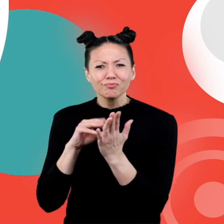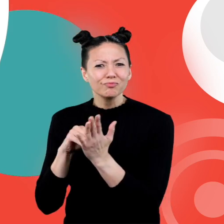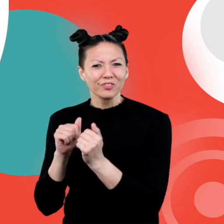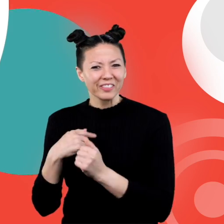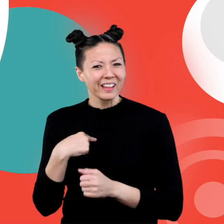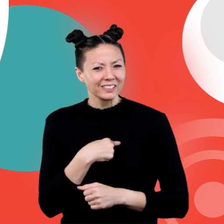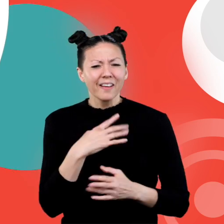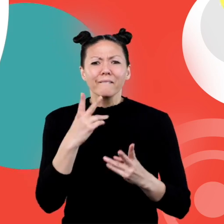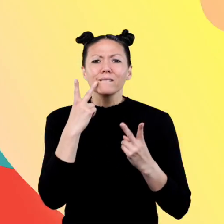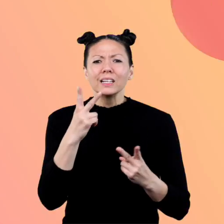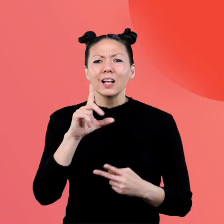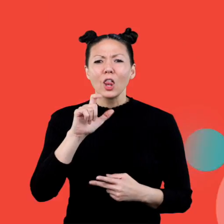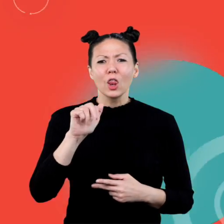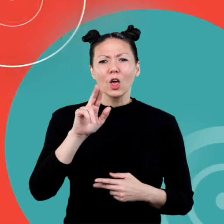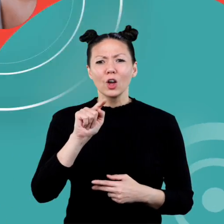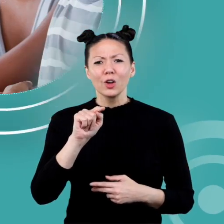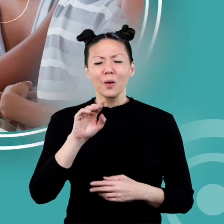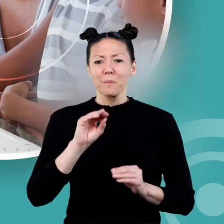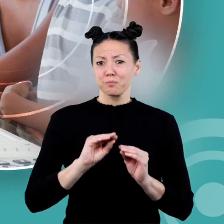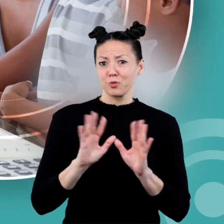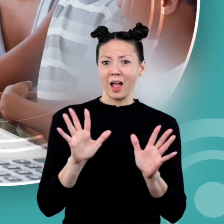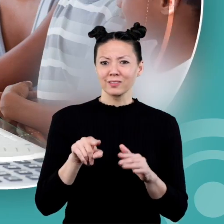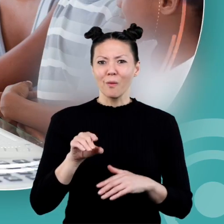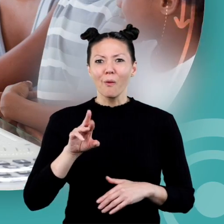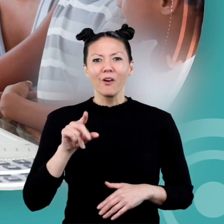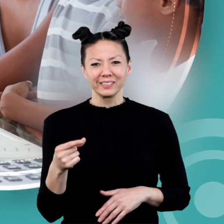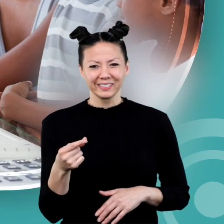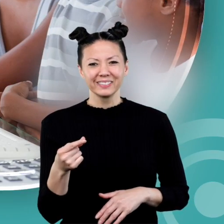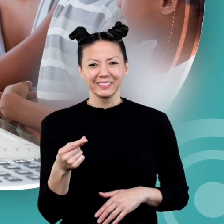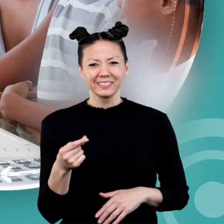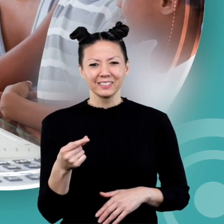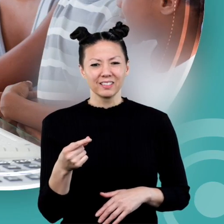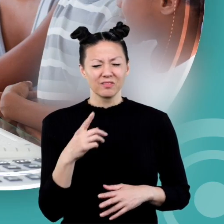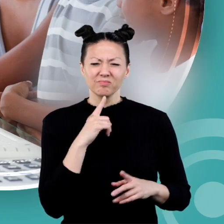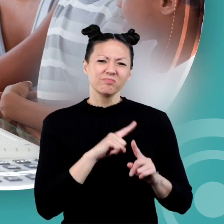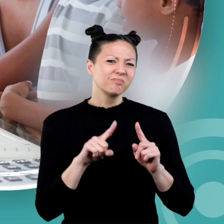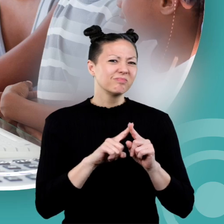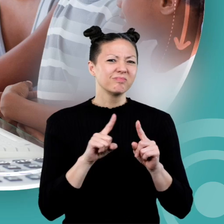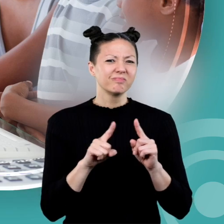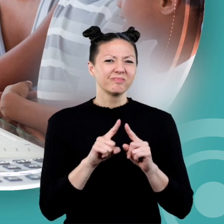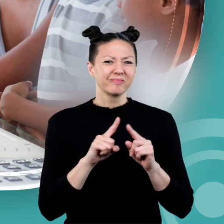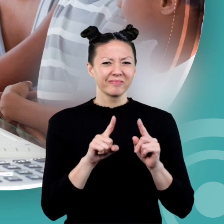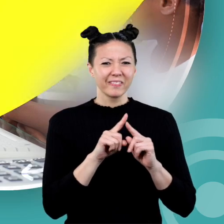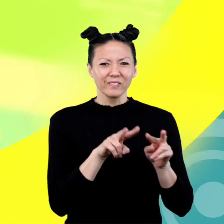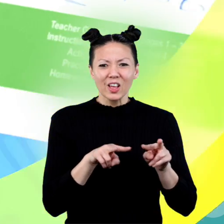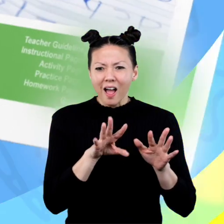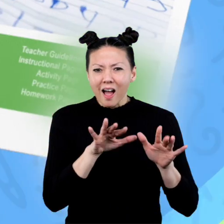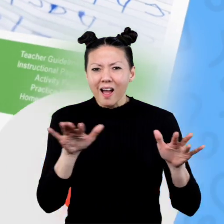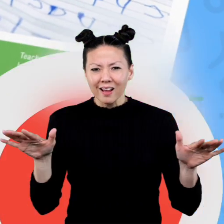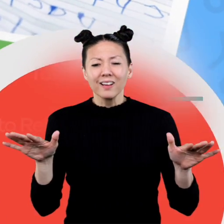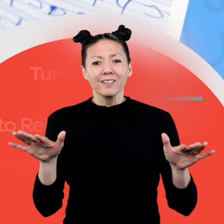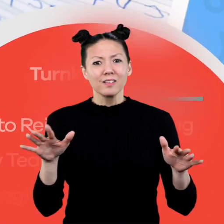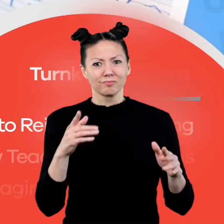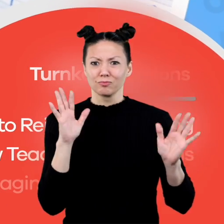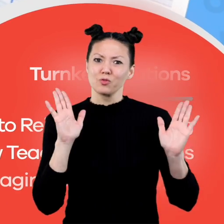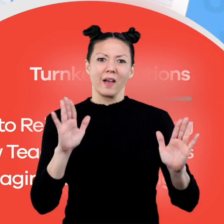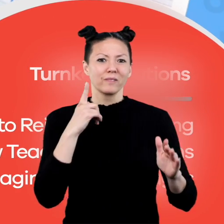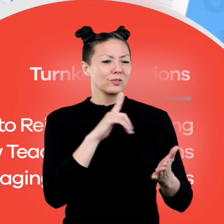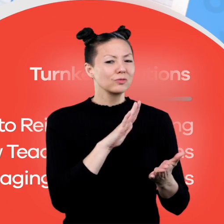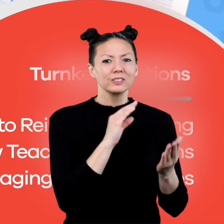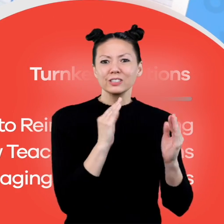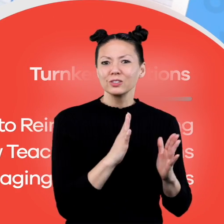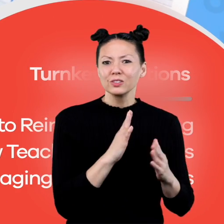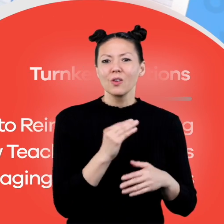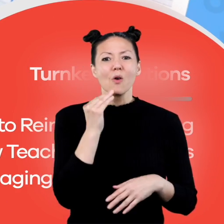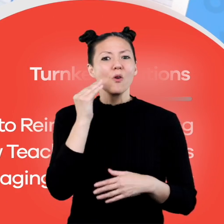us! Visit us at LearnBright.org for thousands of free resources and turnkey solutions